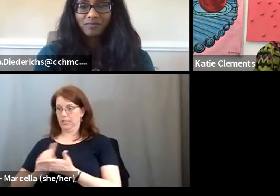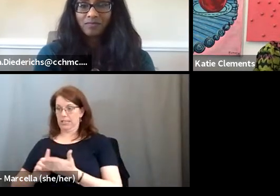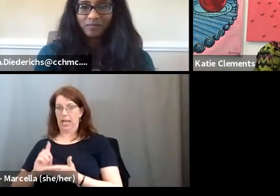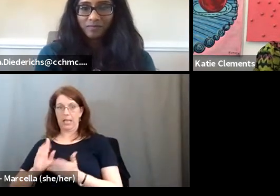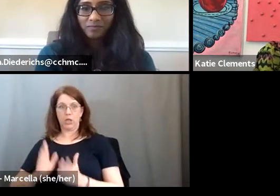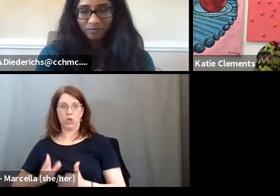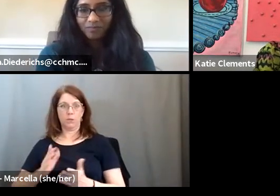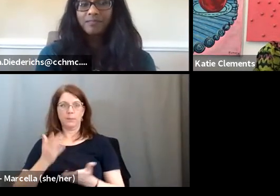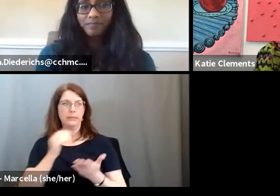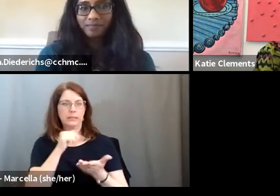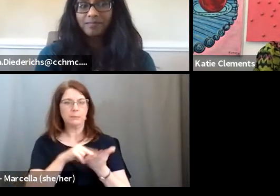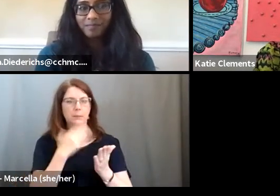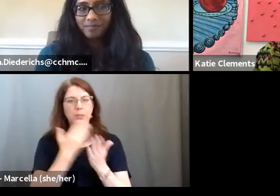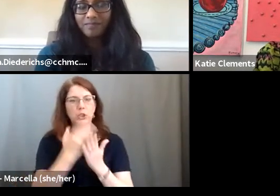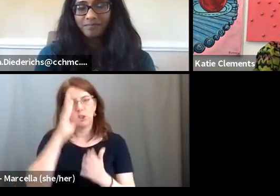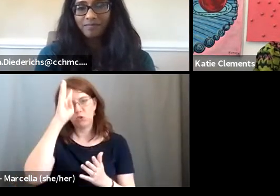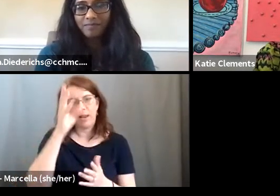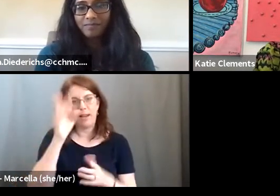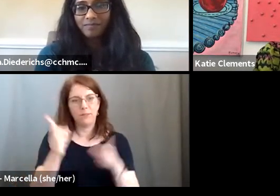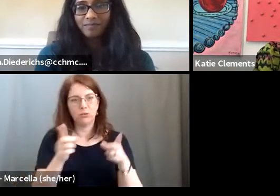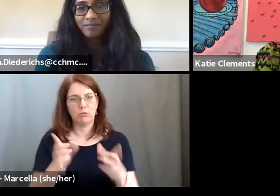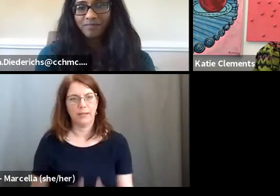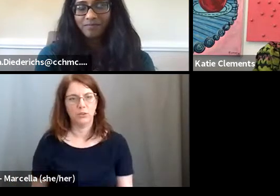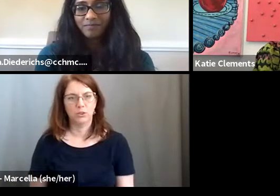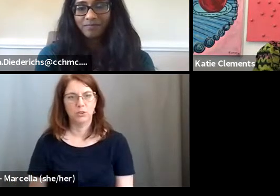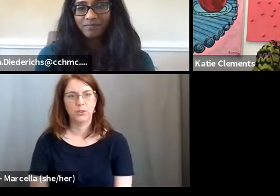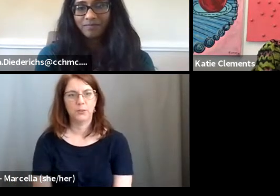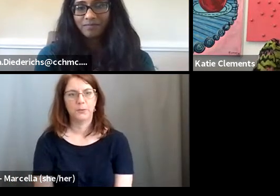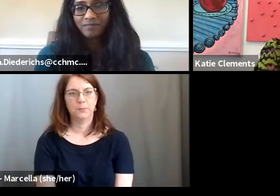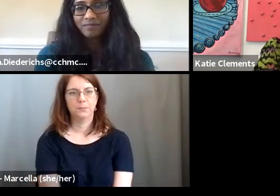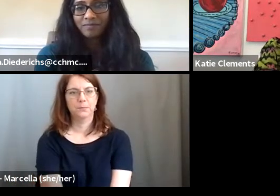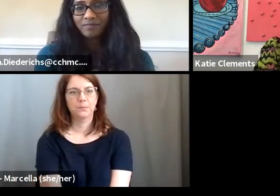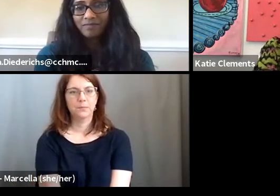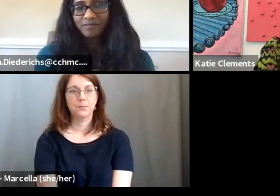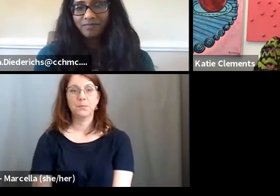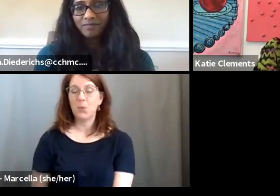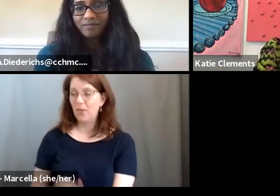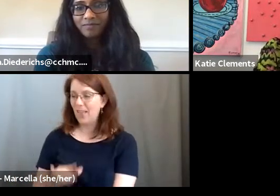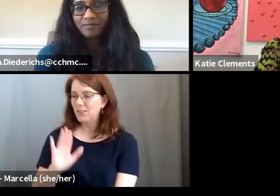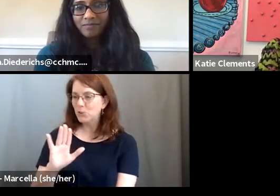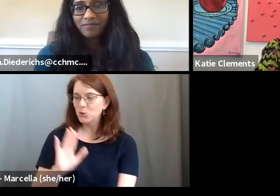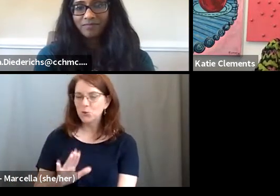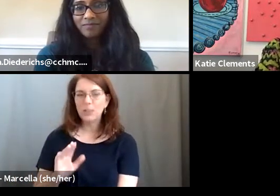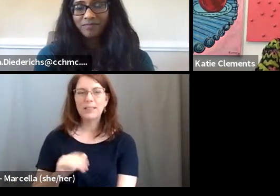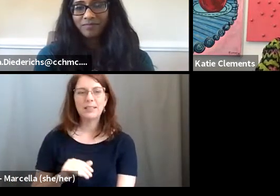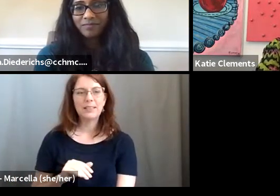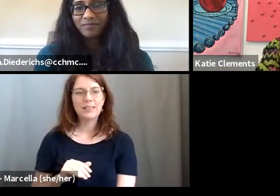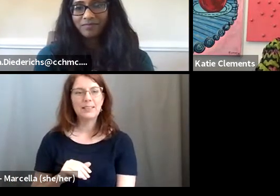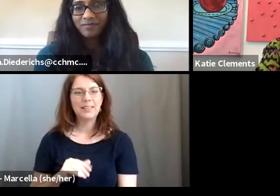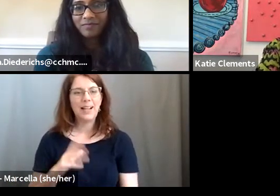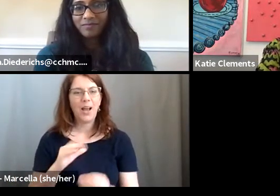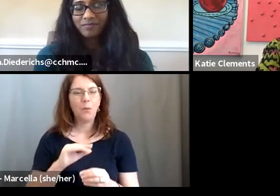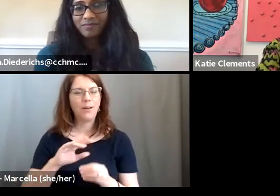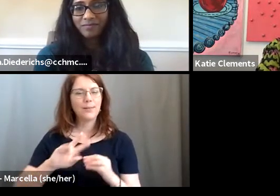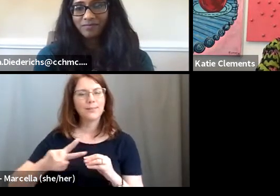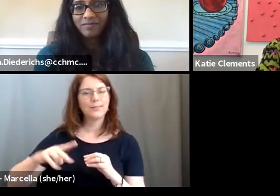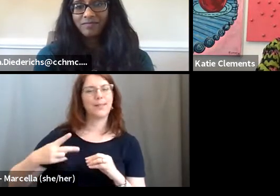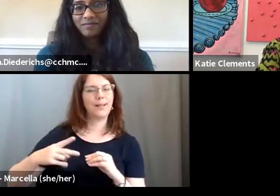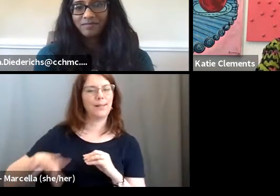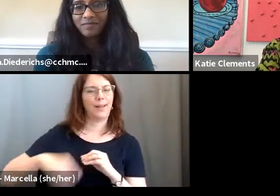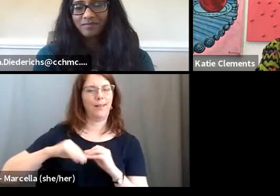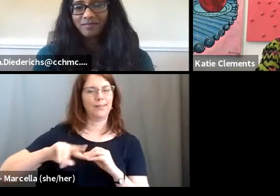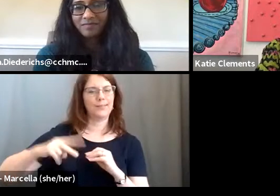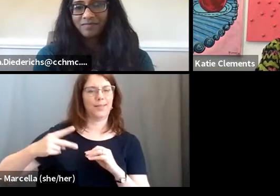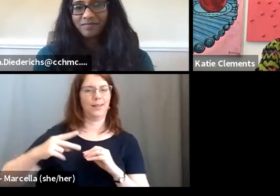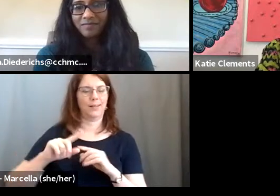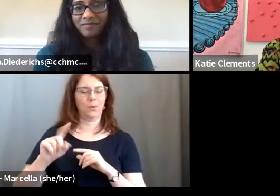great creative director. Sure. No, that's a, that's a great point, Brandon. And I actually want to kind of loop in a secondary question on that too.